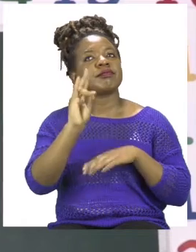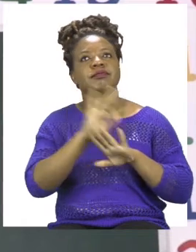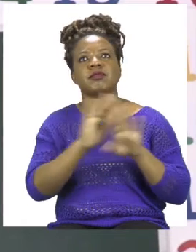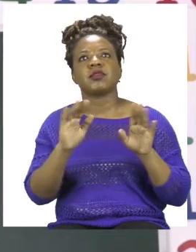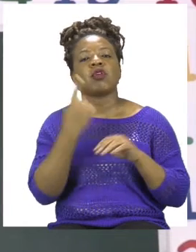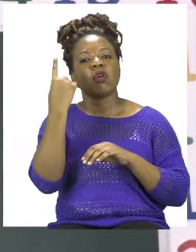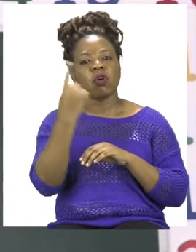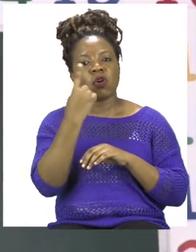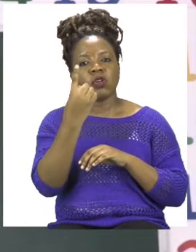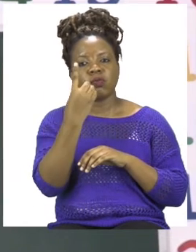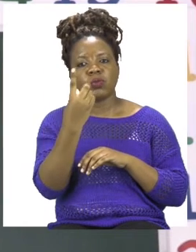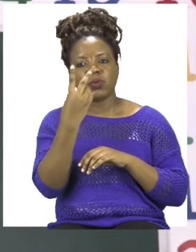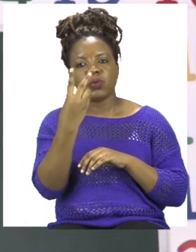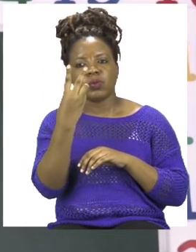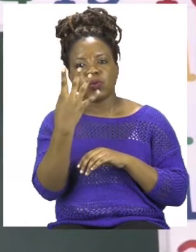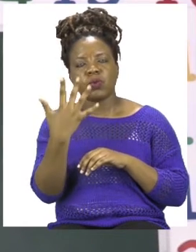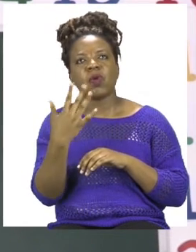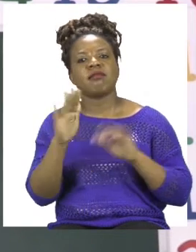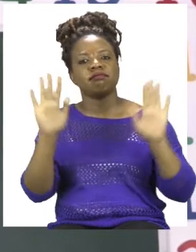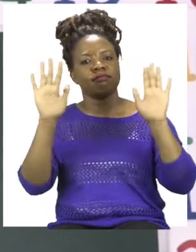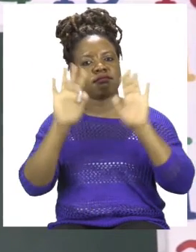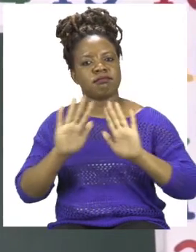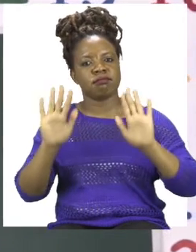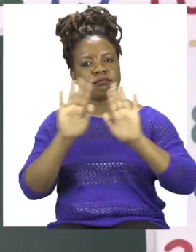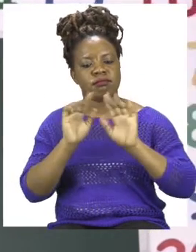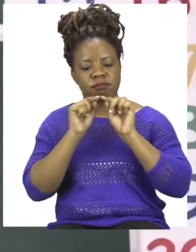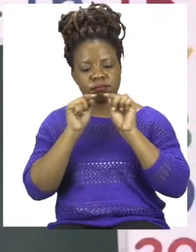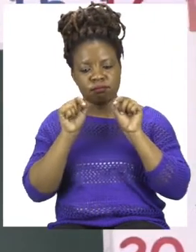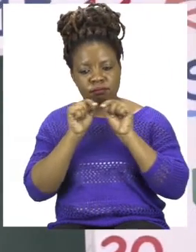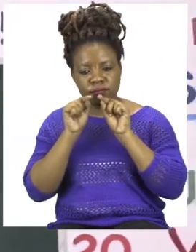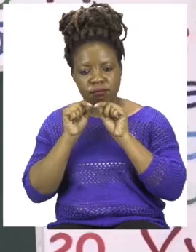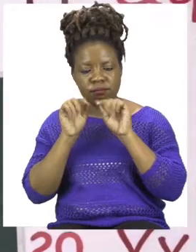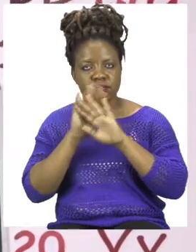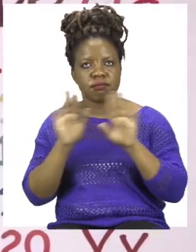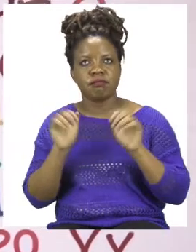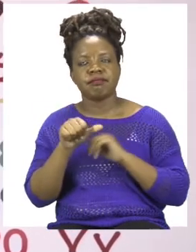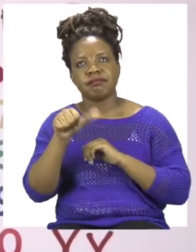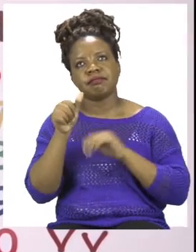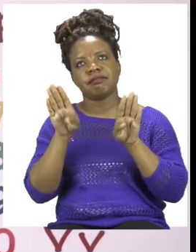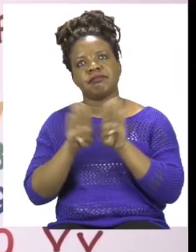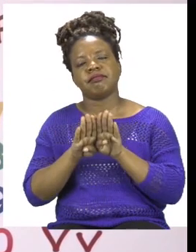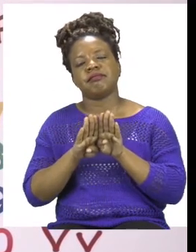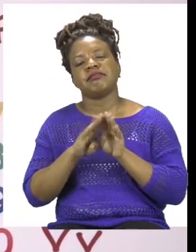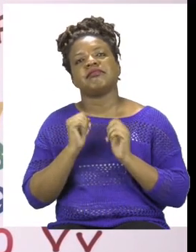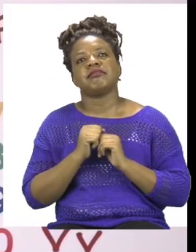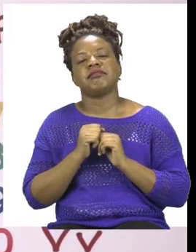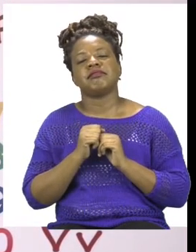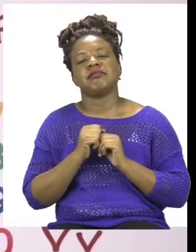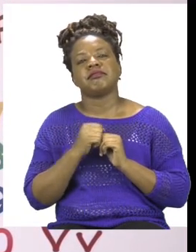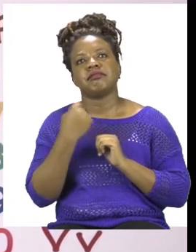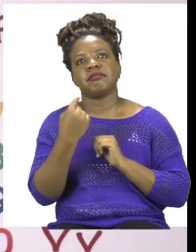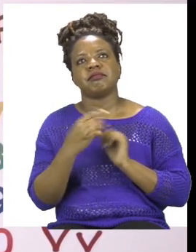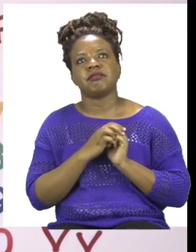very simple my dear children. So simple in fact that you are going to do the rest by yourselves. Just count the ones that have